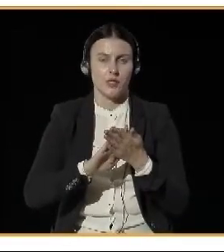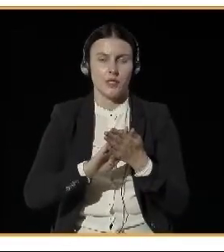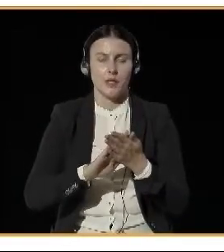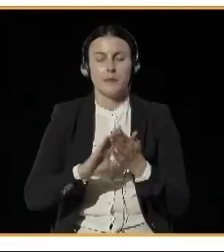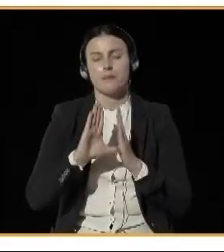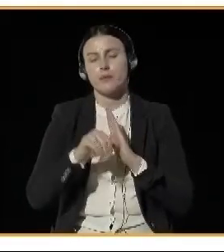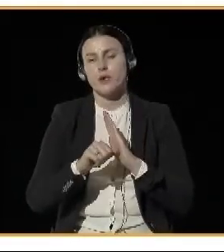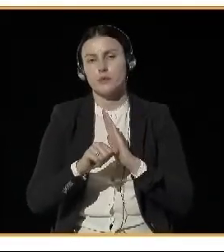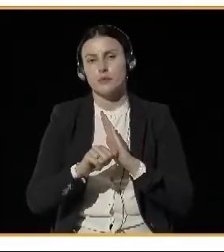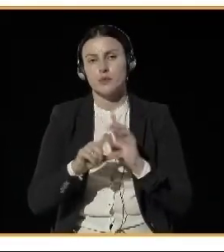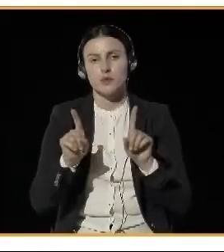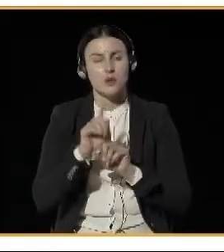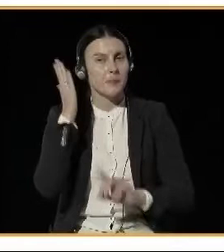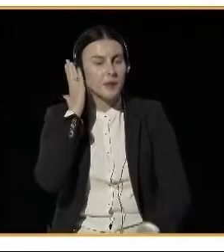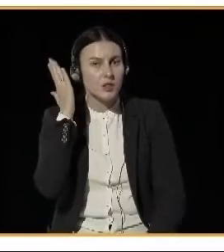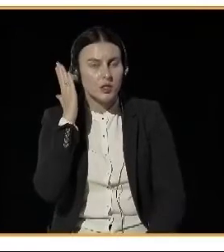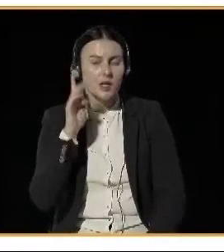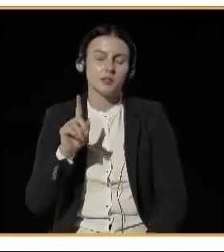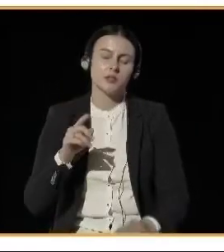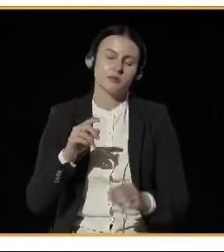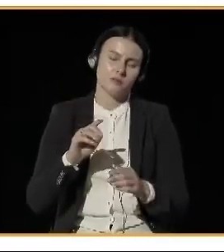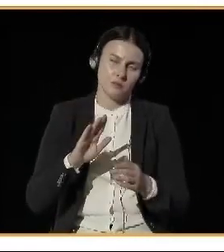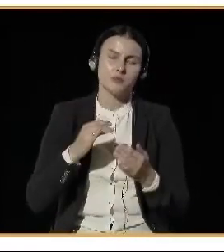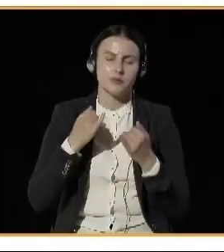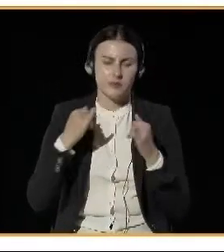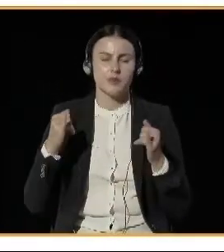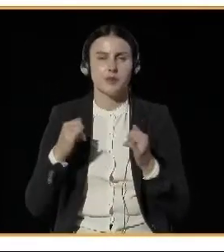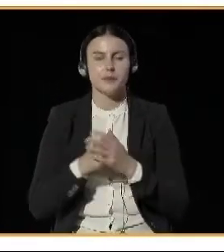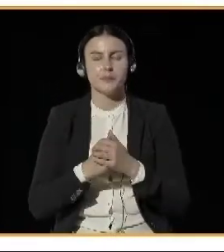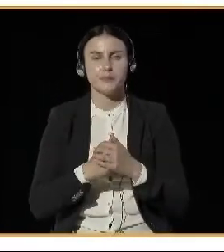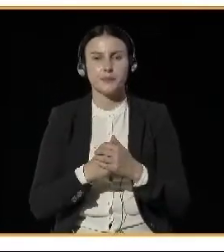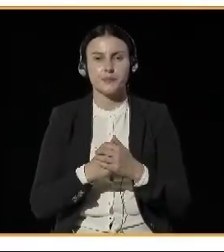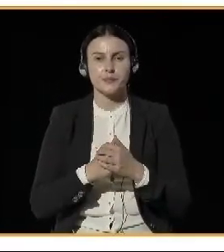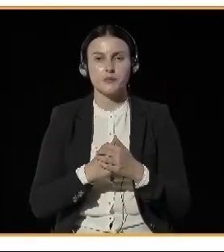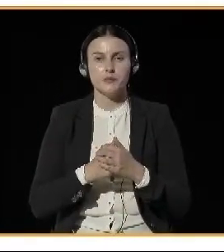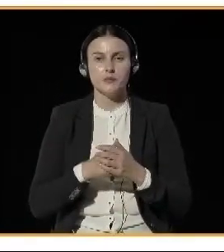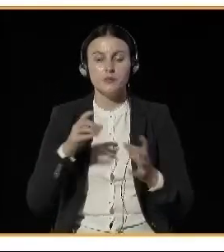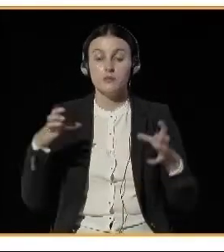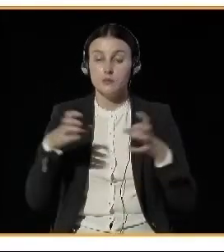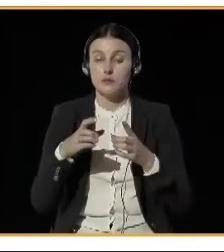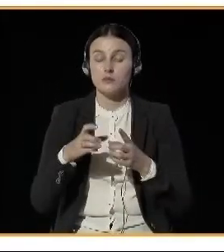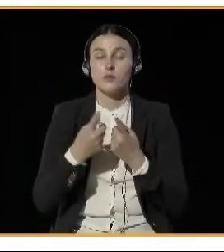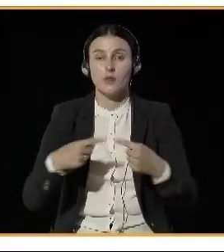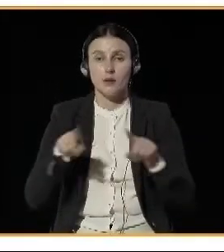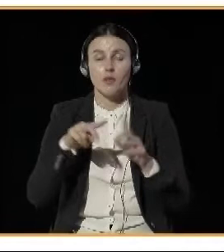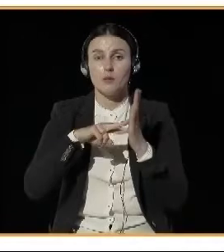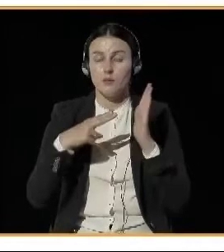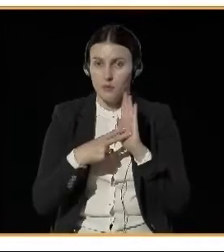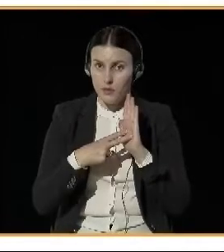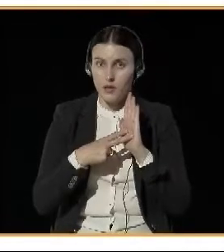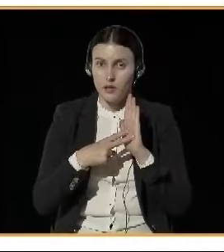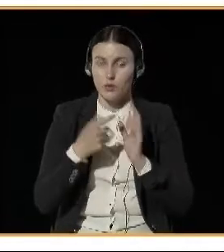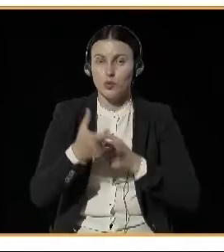And the action team makes the implementation of an action plan much easier because you've cut through all the